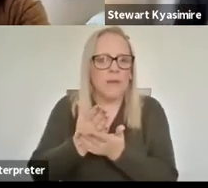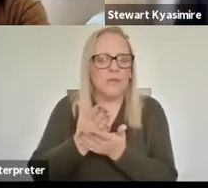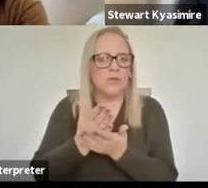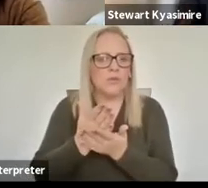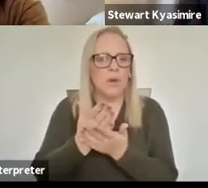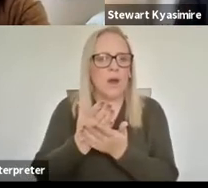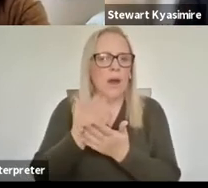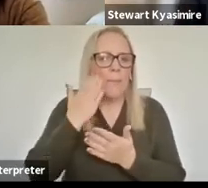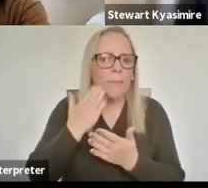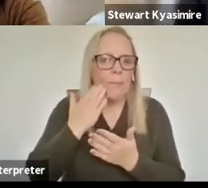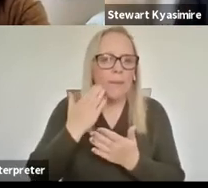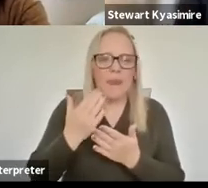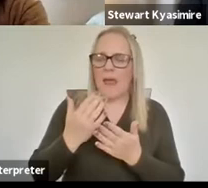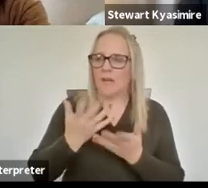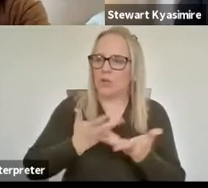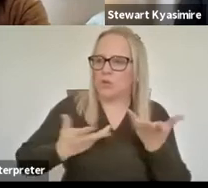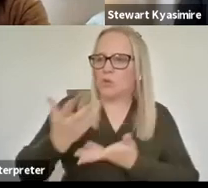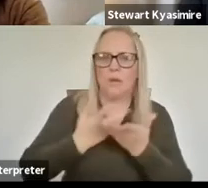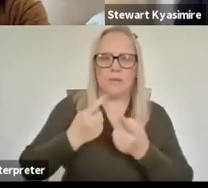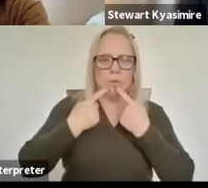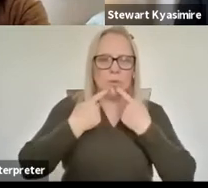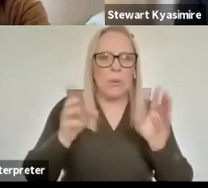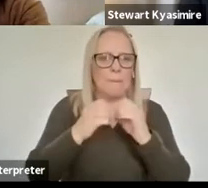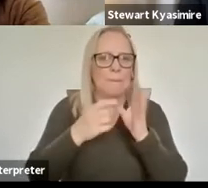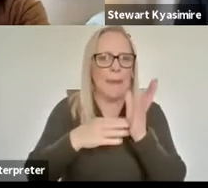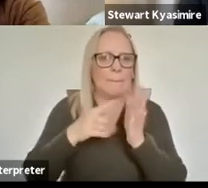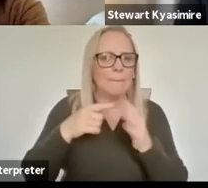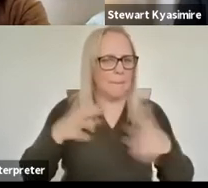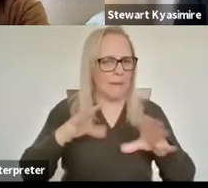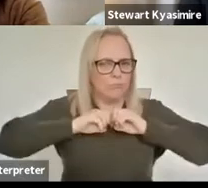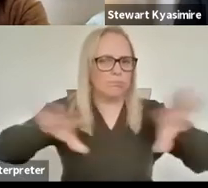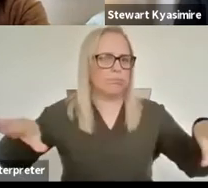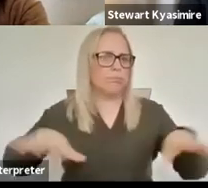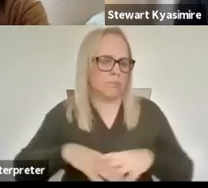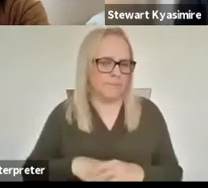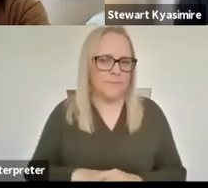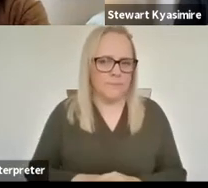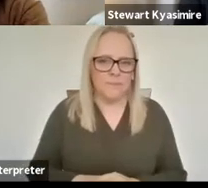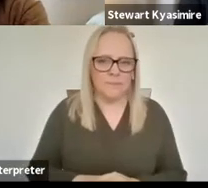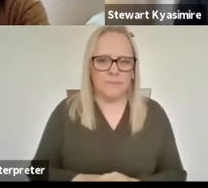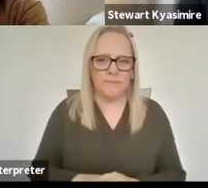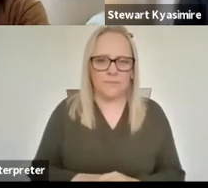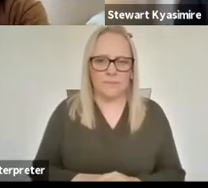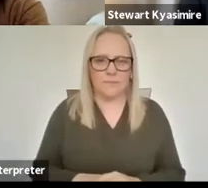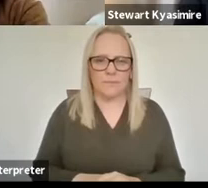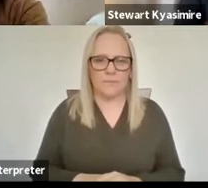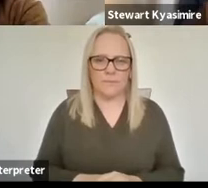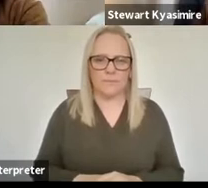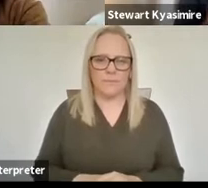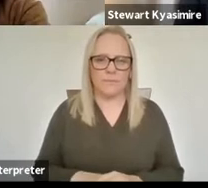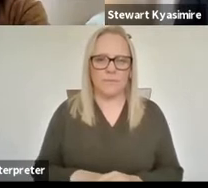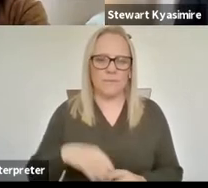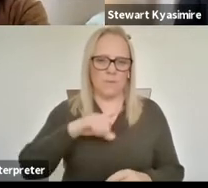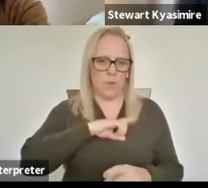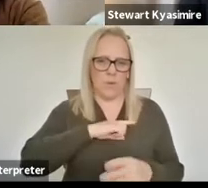are told BAME stories are told in general it's been it's been the amount of work I've managed to get